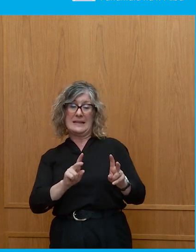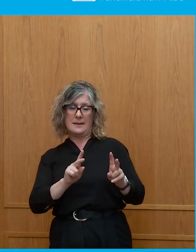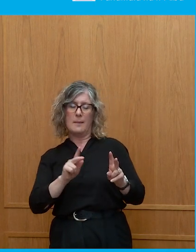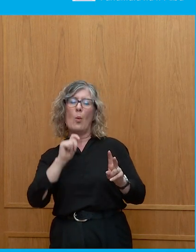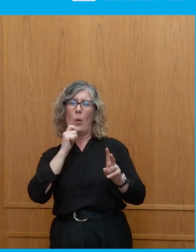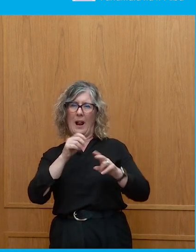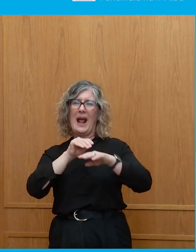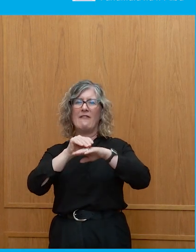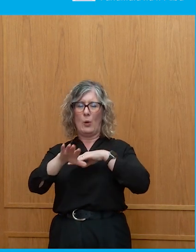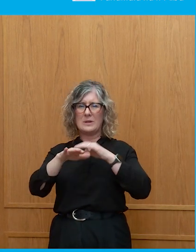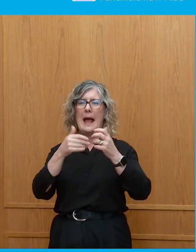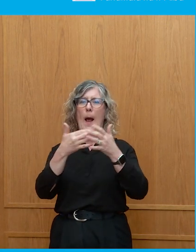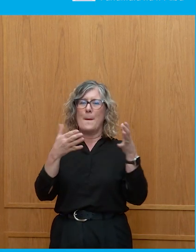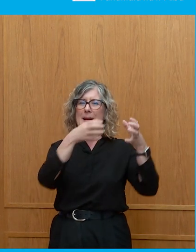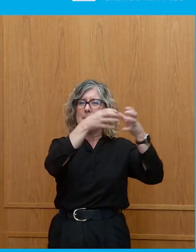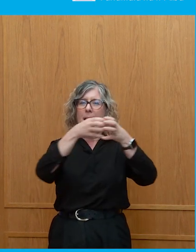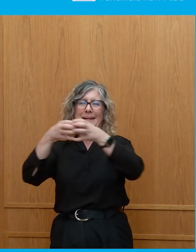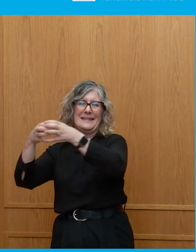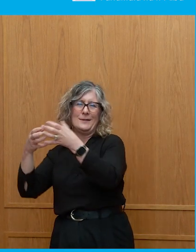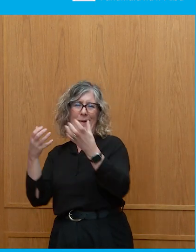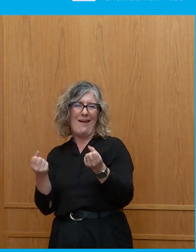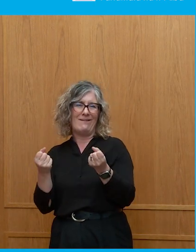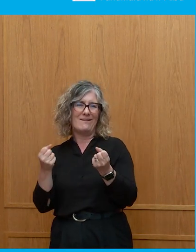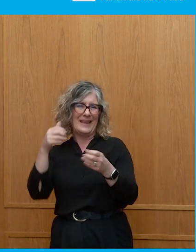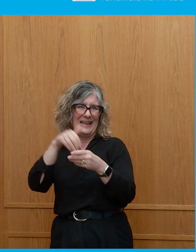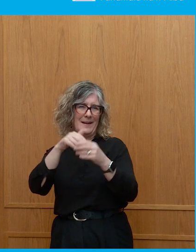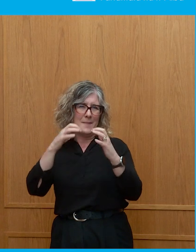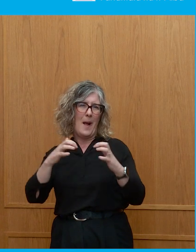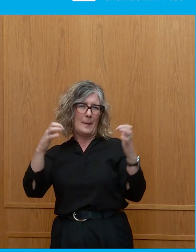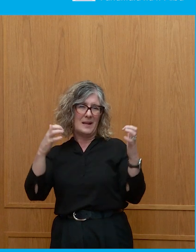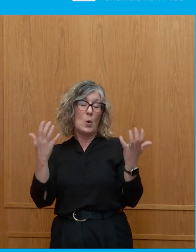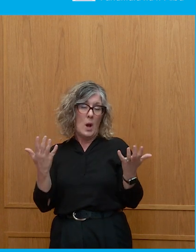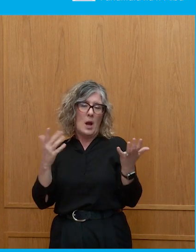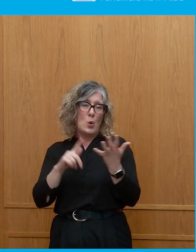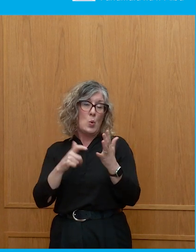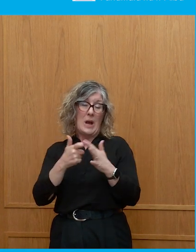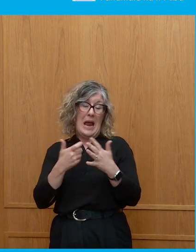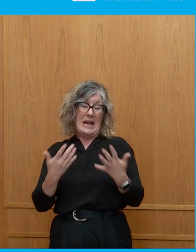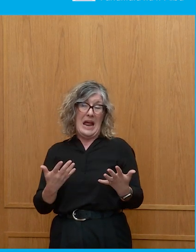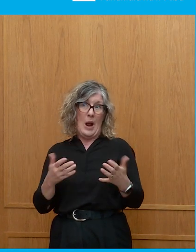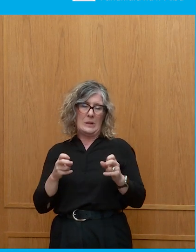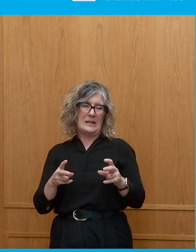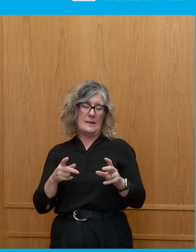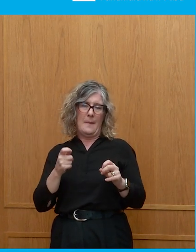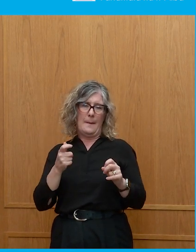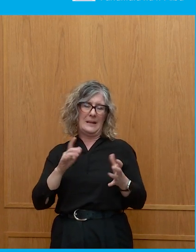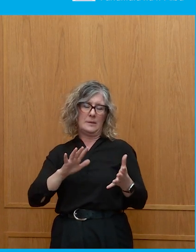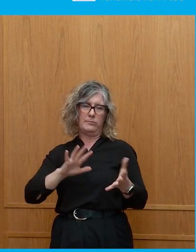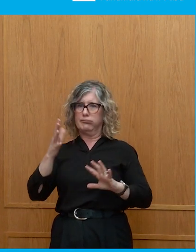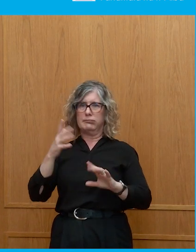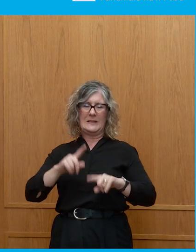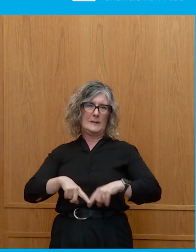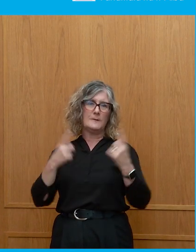in parliament. And I, I do think that the UK electoral system is increasingly out of step with the Norman